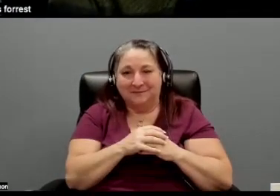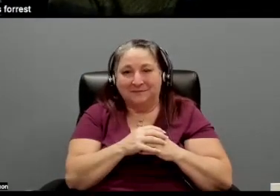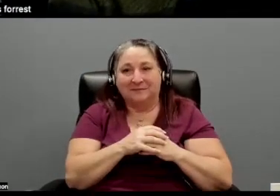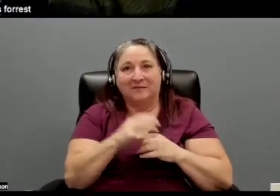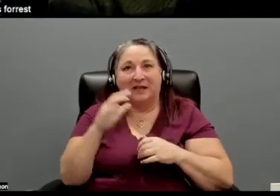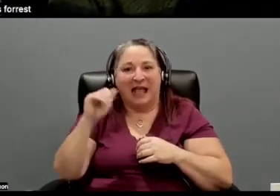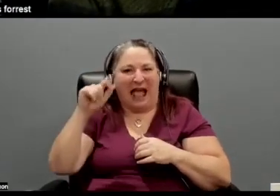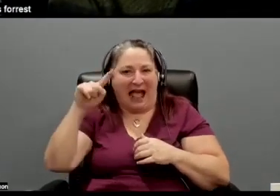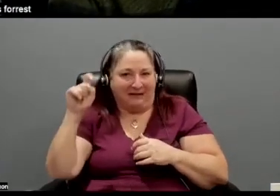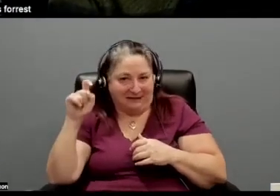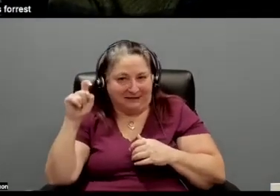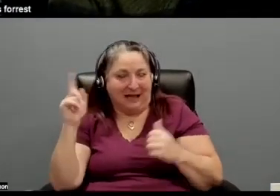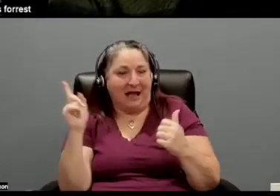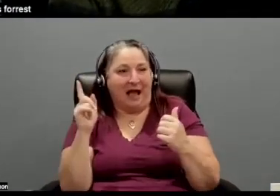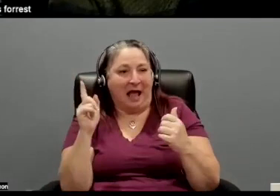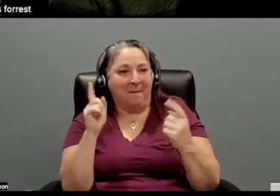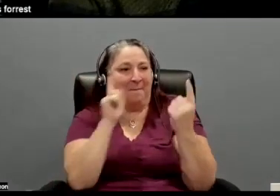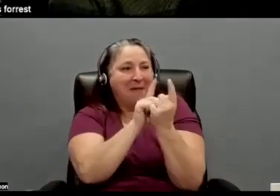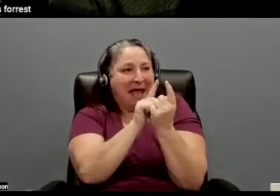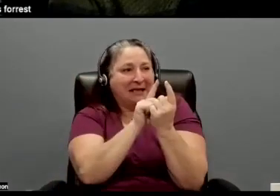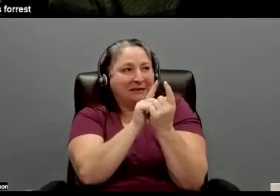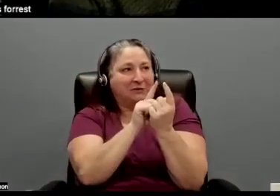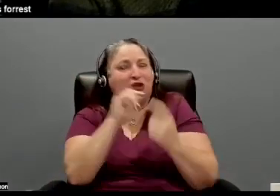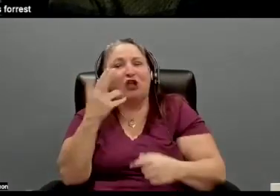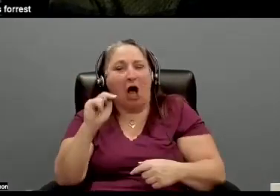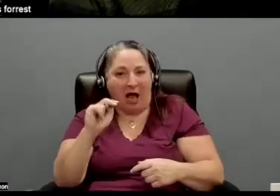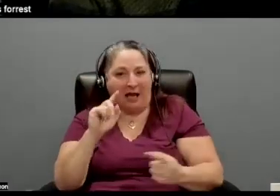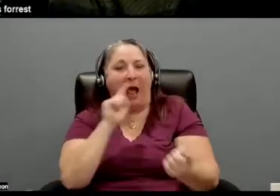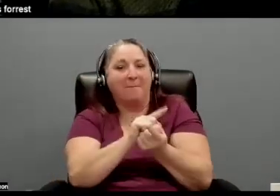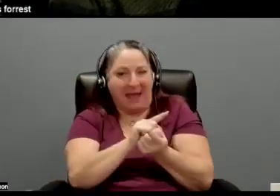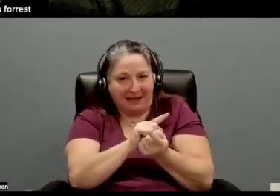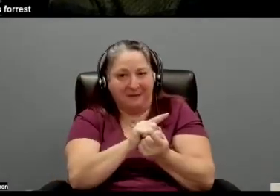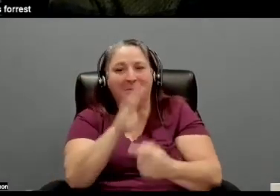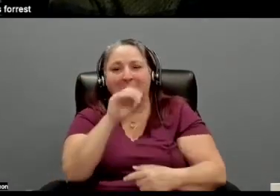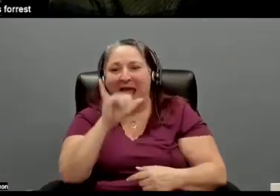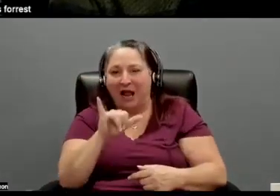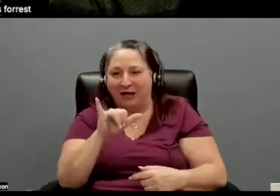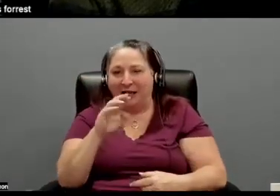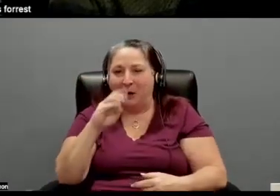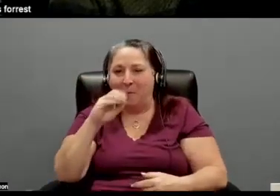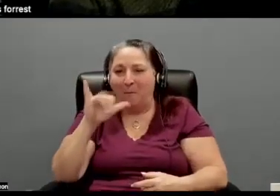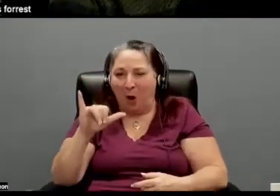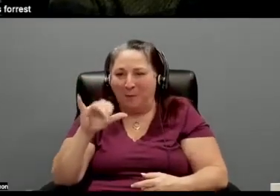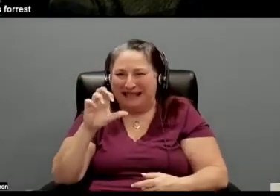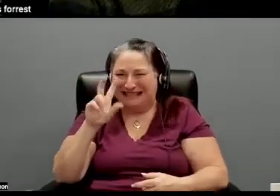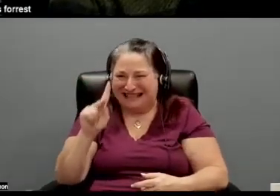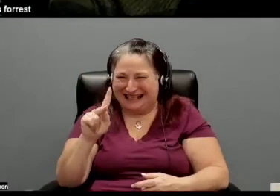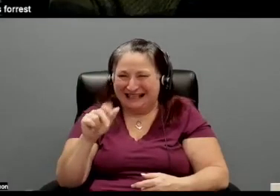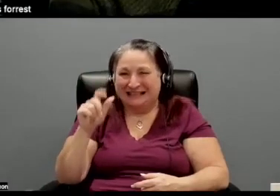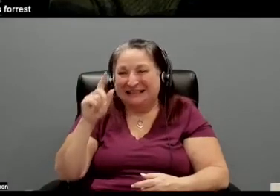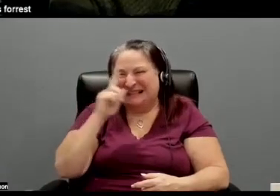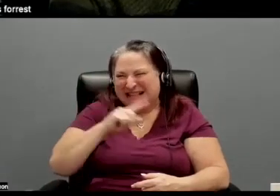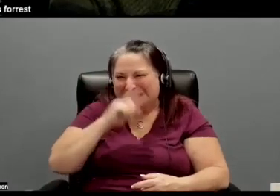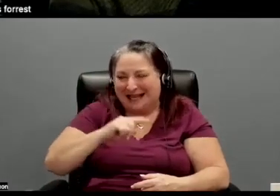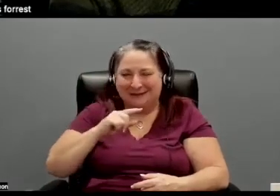on a sci-fi adaptation of Moby Dick that was, you know, he was the, it